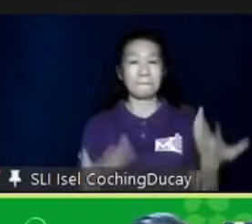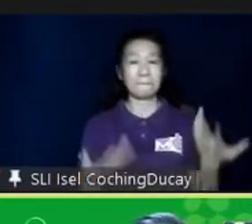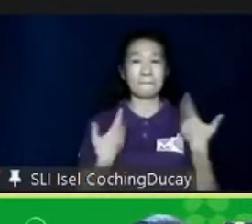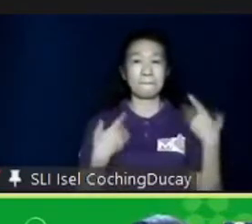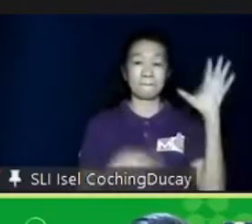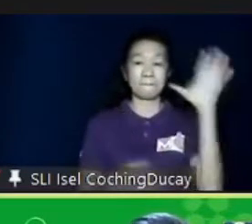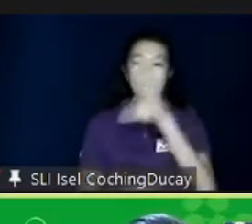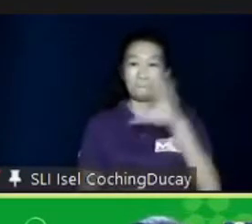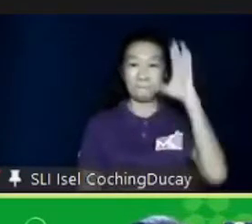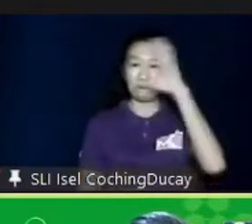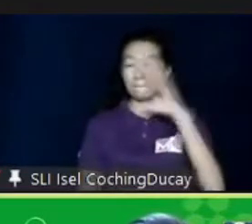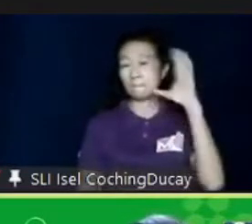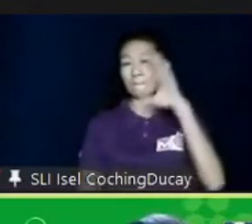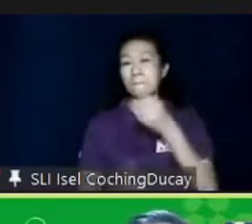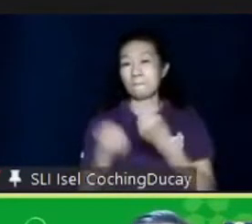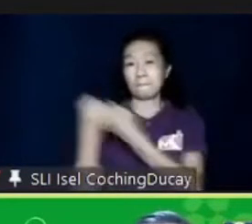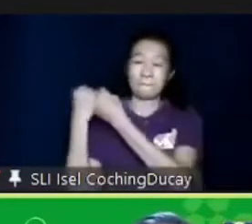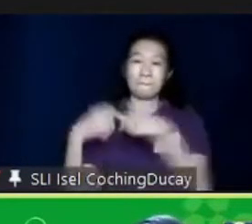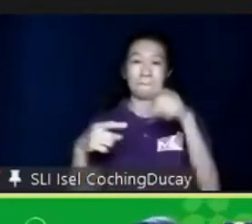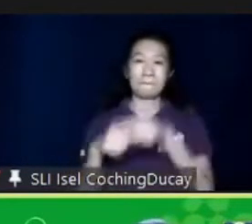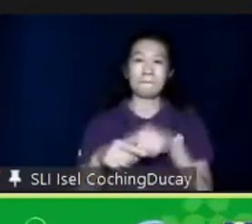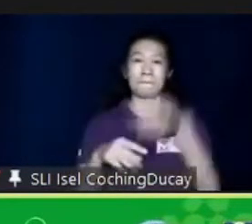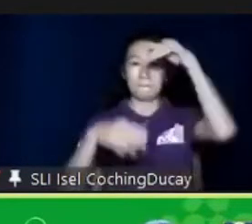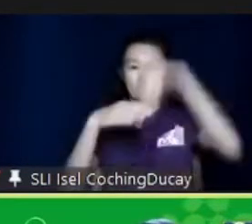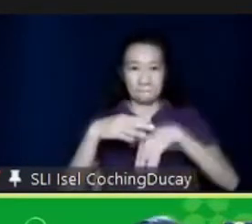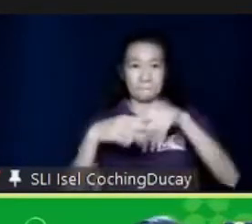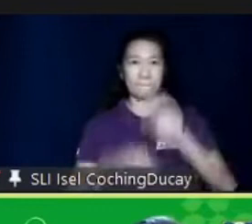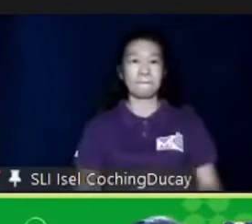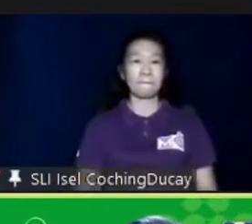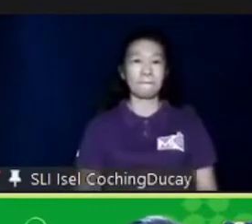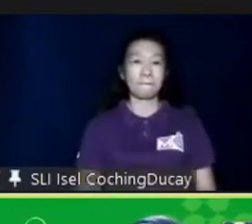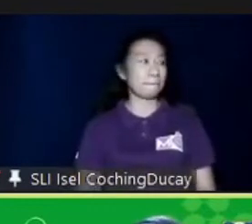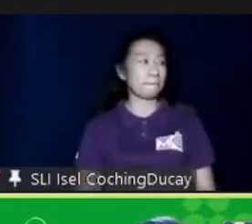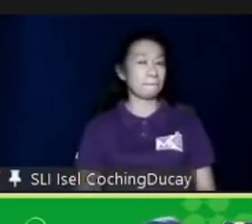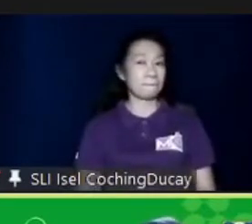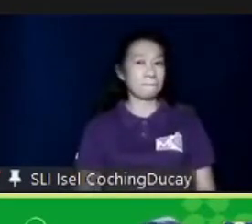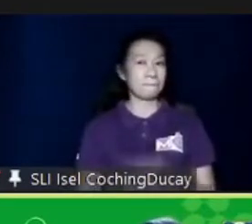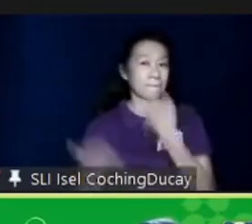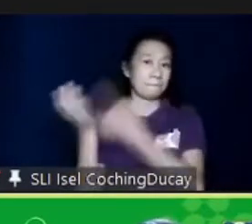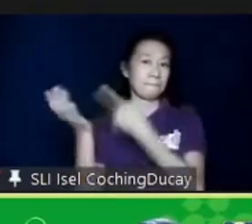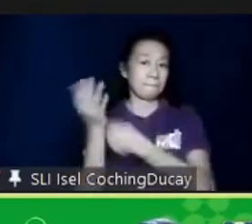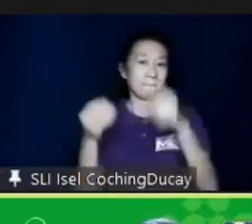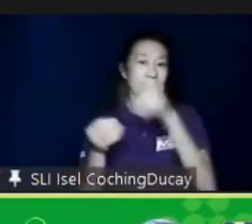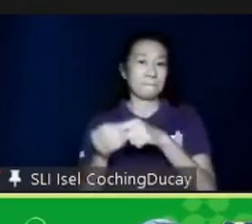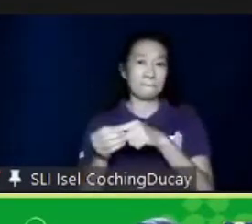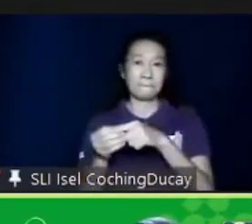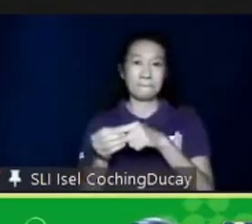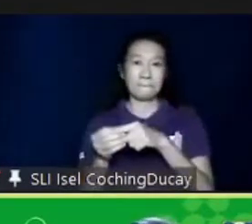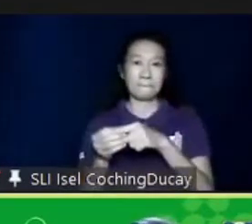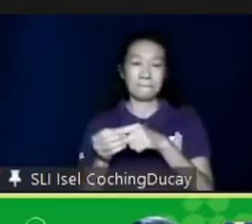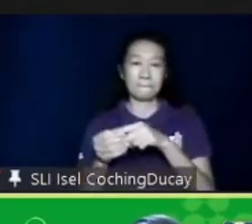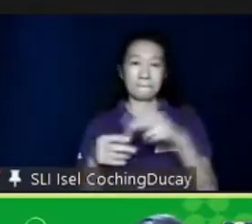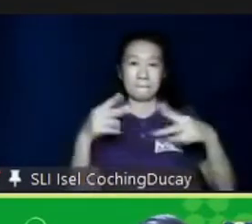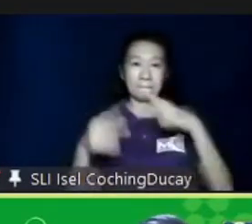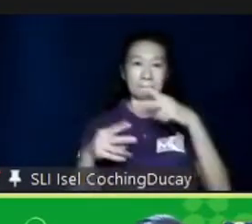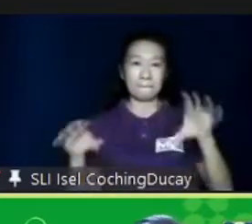find support when they need it. So, I'd like to talk about the Autism Works program.